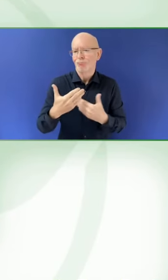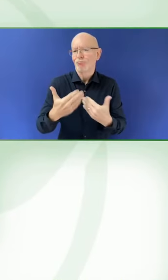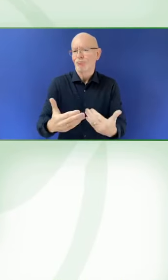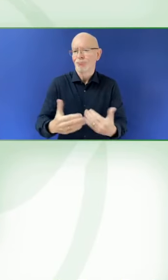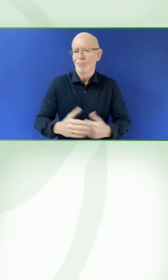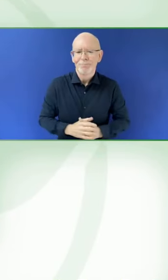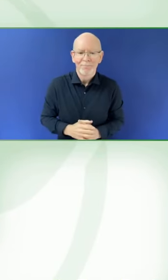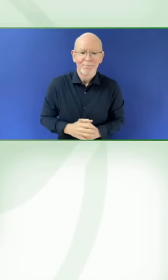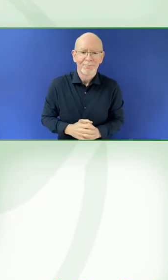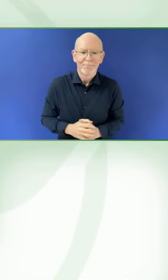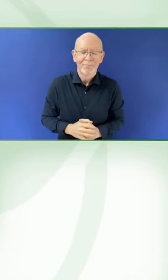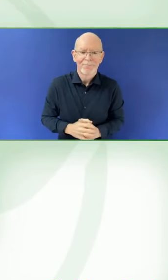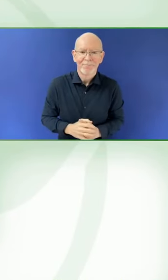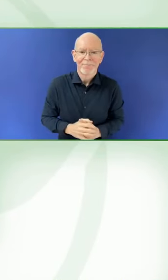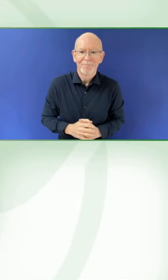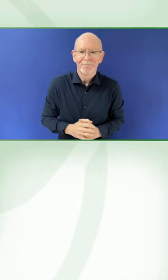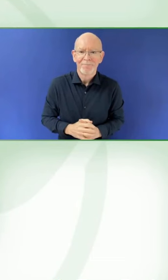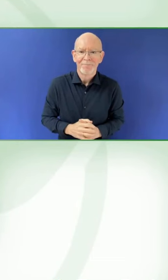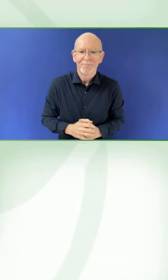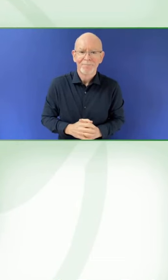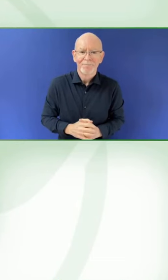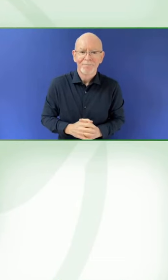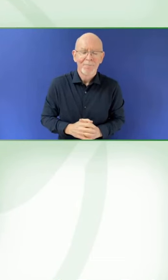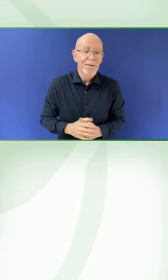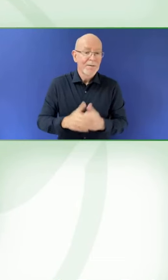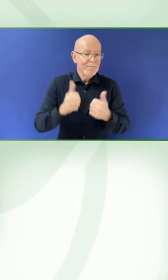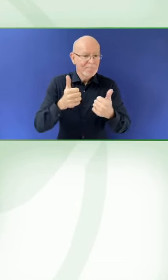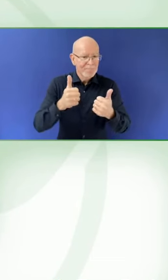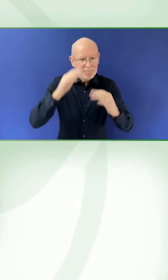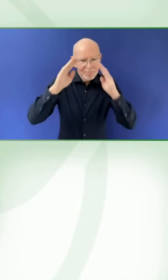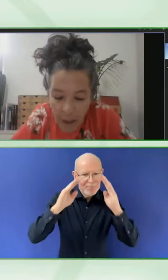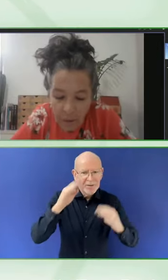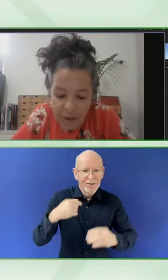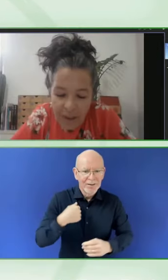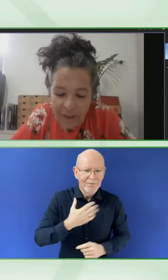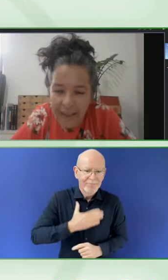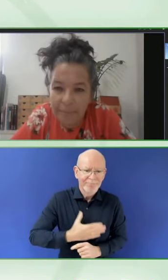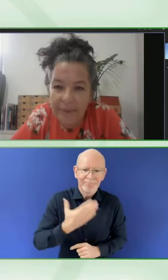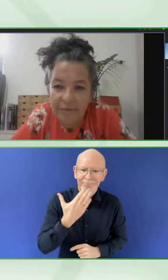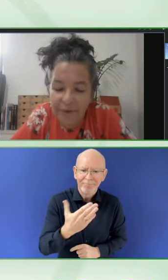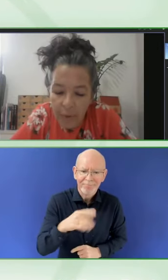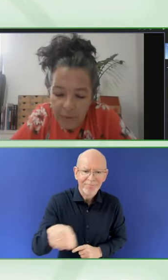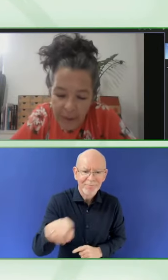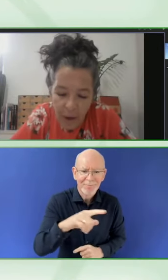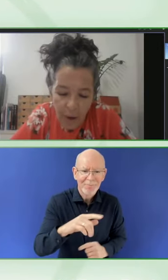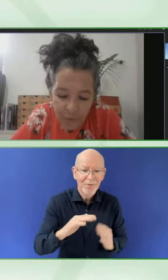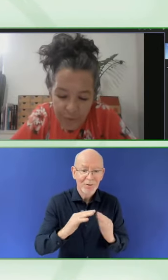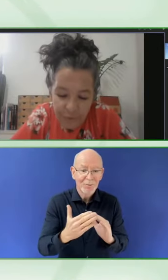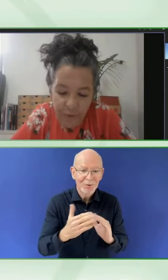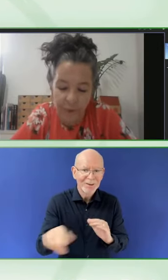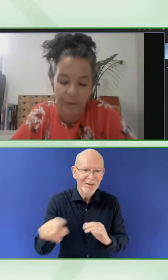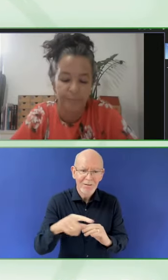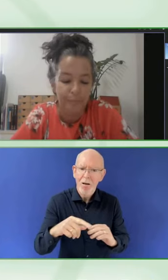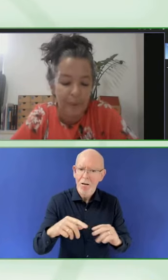and congratulate my panel colleagues. My name is Carla Mausch, and I am the founder